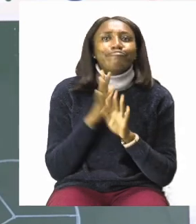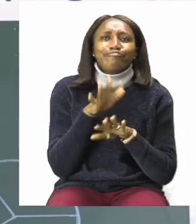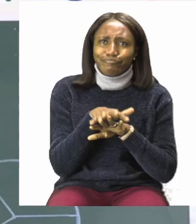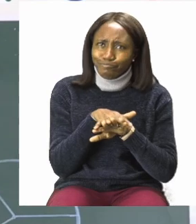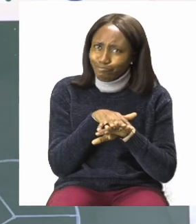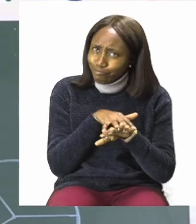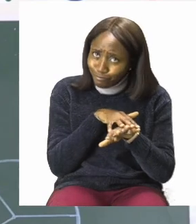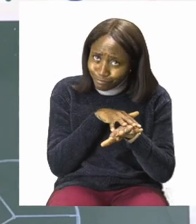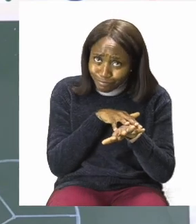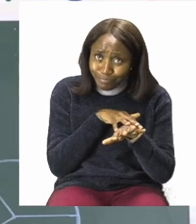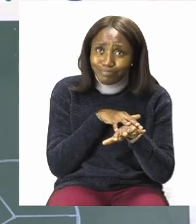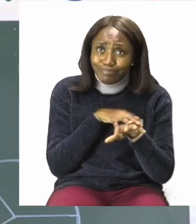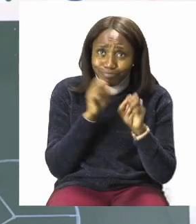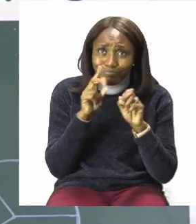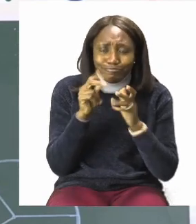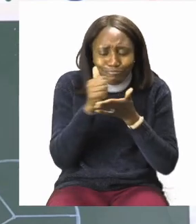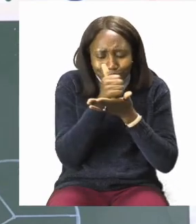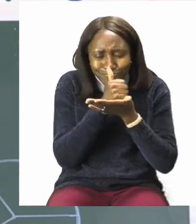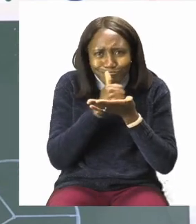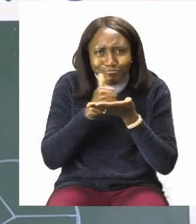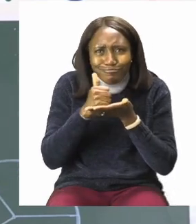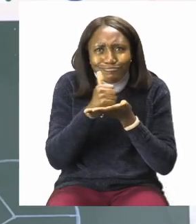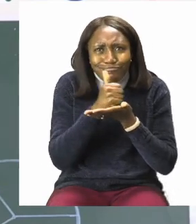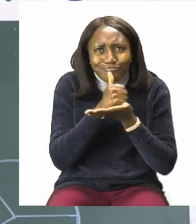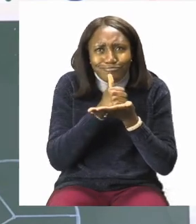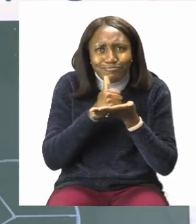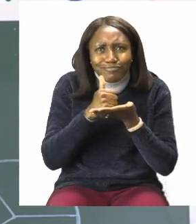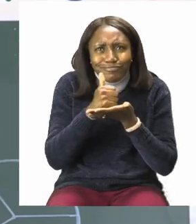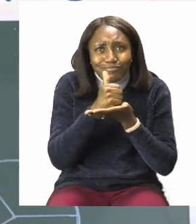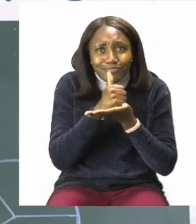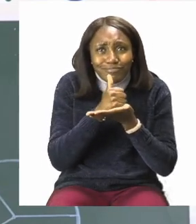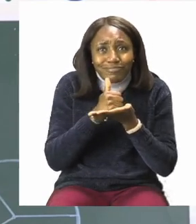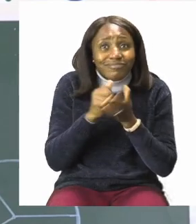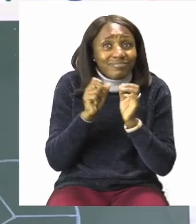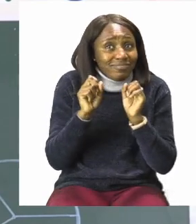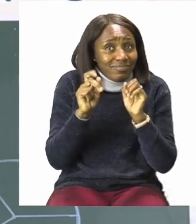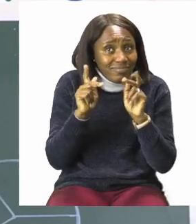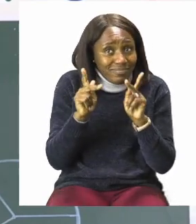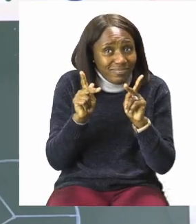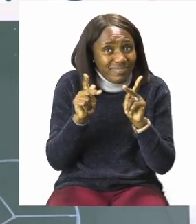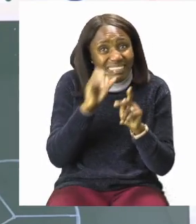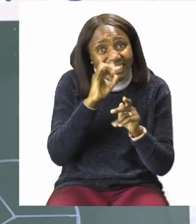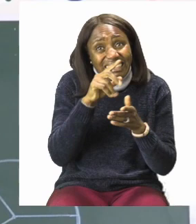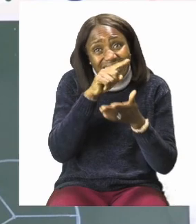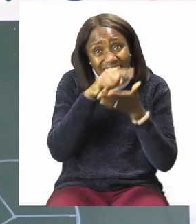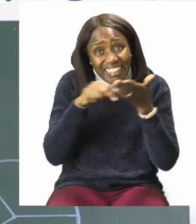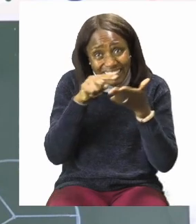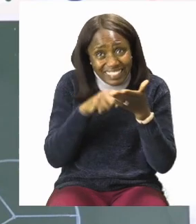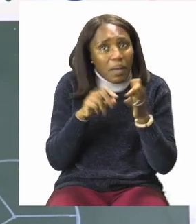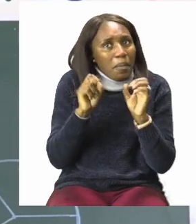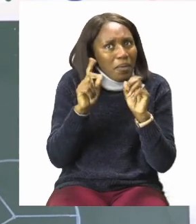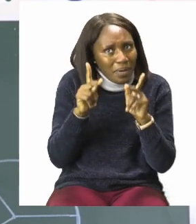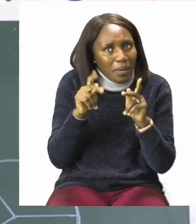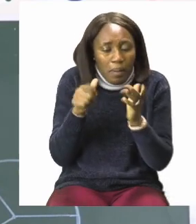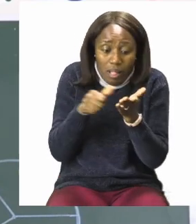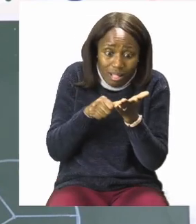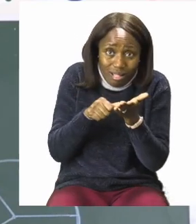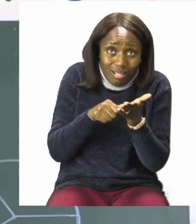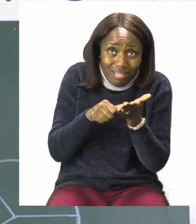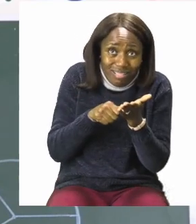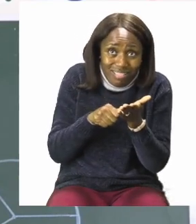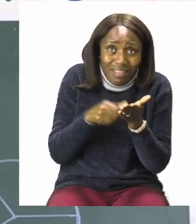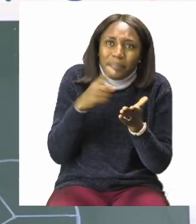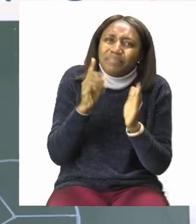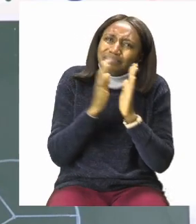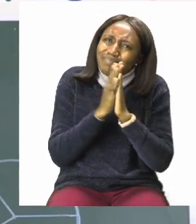your your fractions because if you make a mistake that's okay you can erase but we want